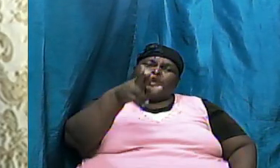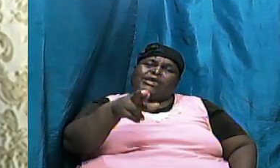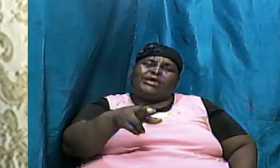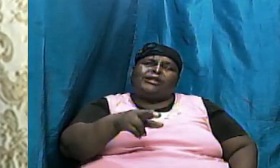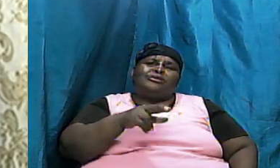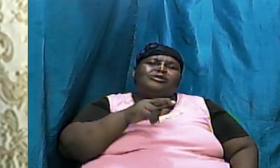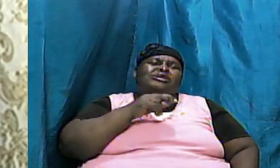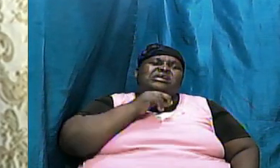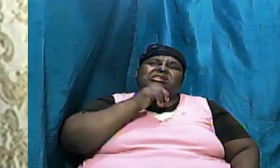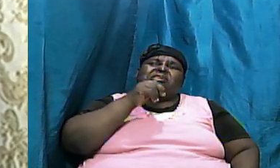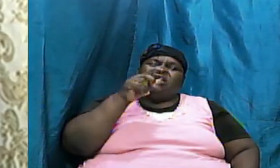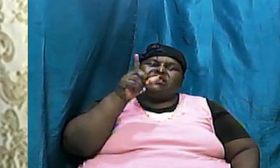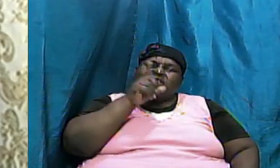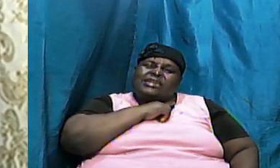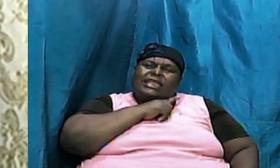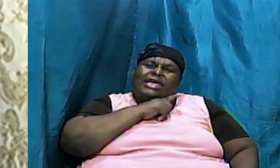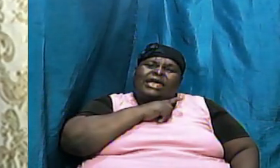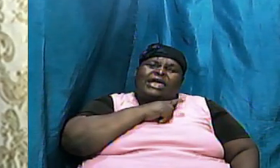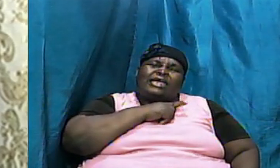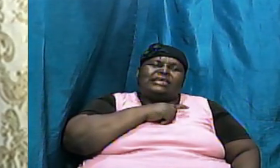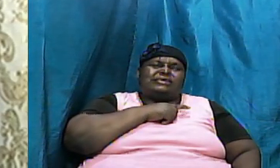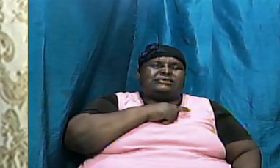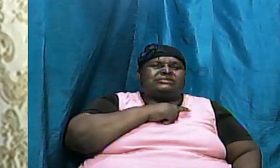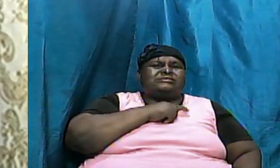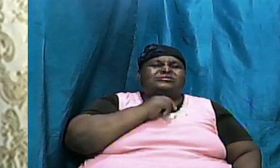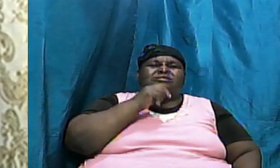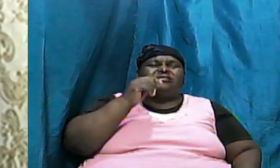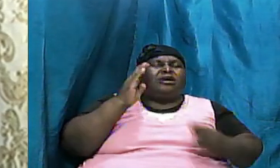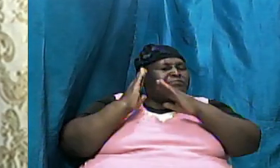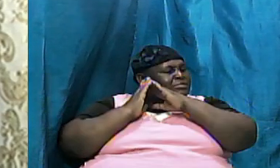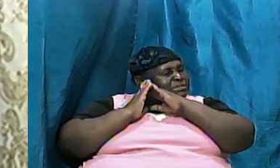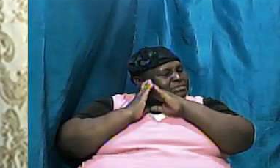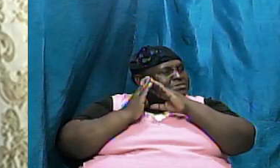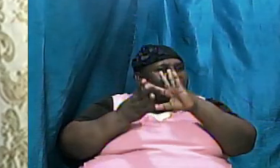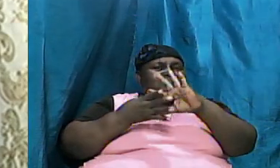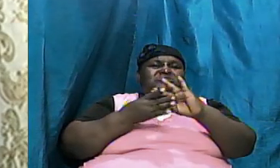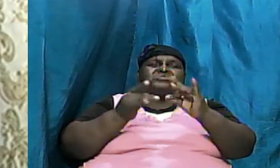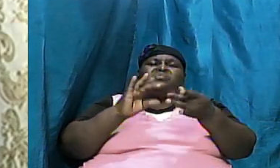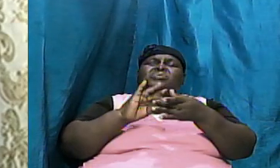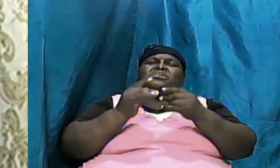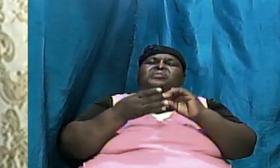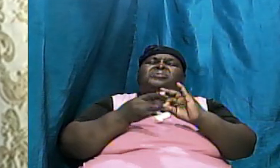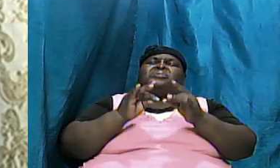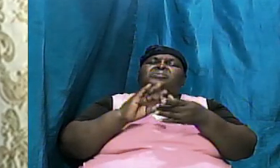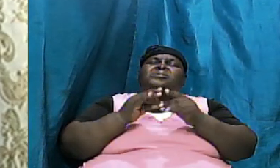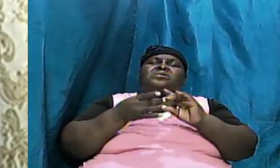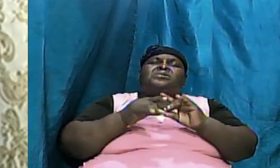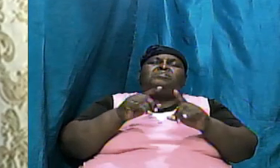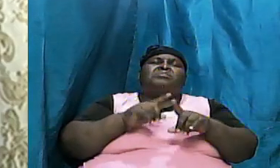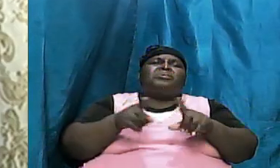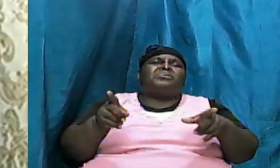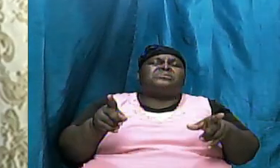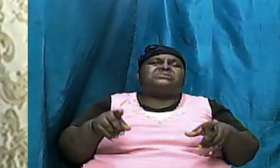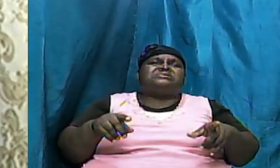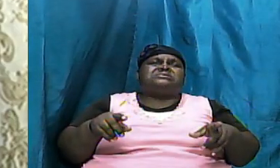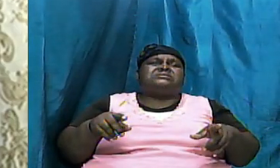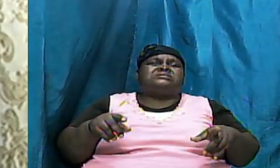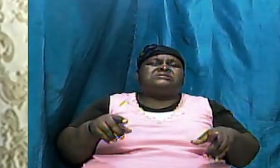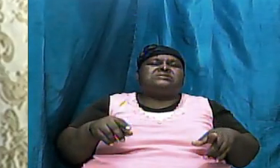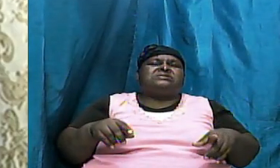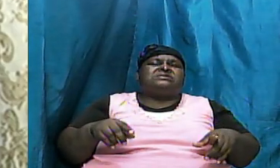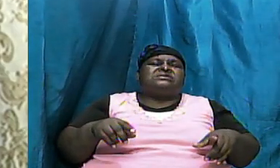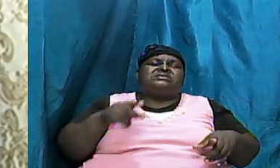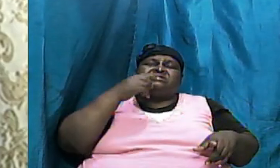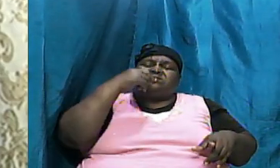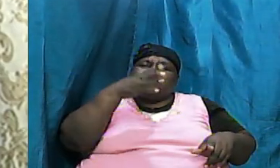is not a fairy tale it is not bedtime stories but it outlines the things